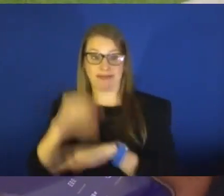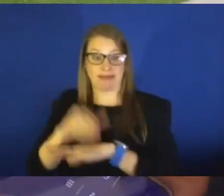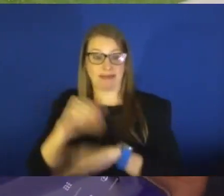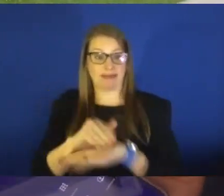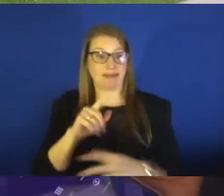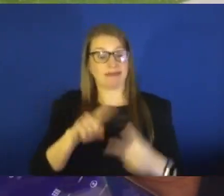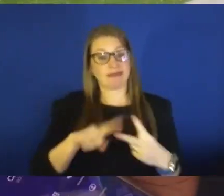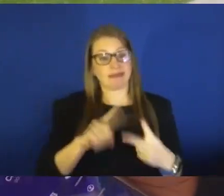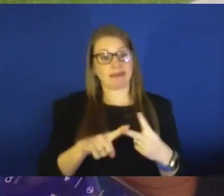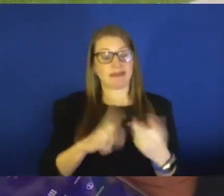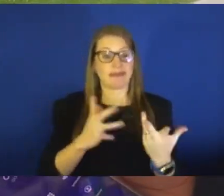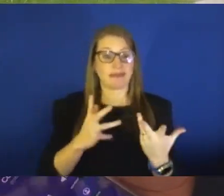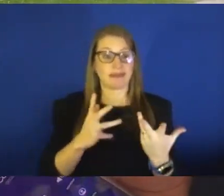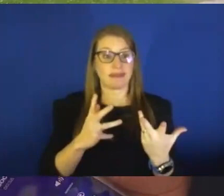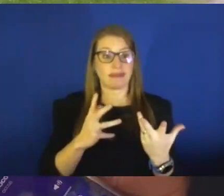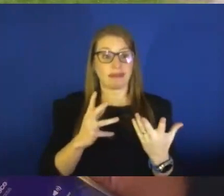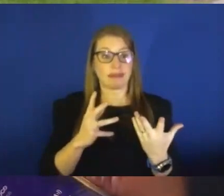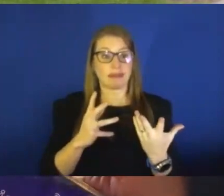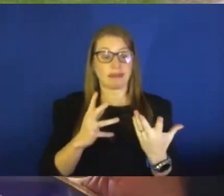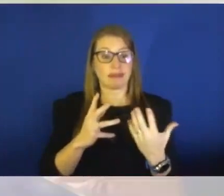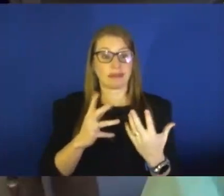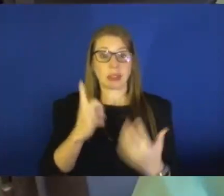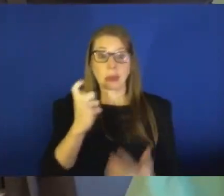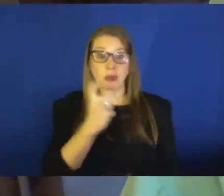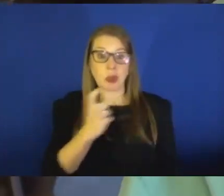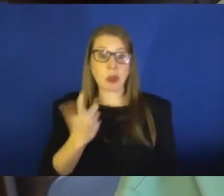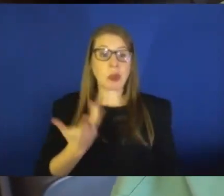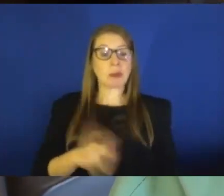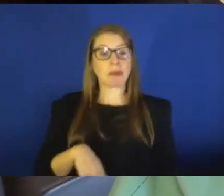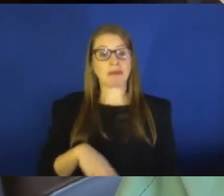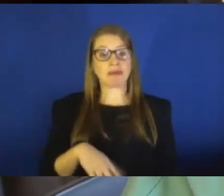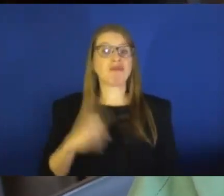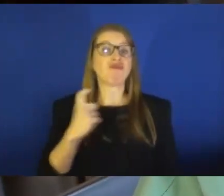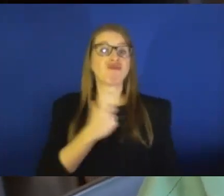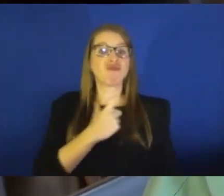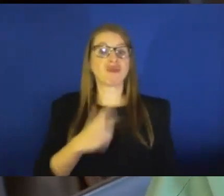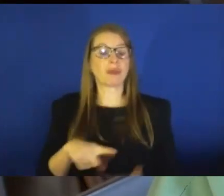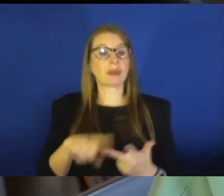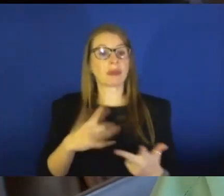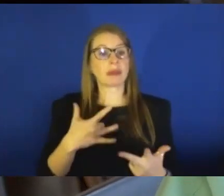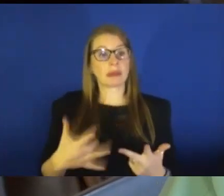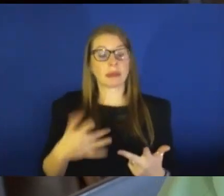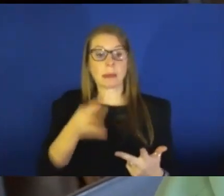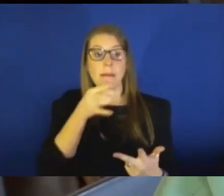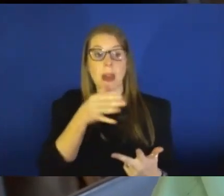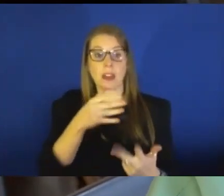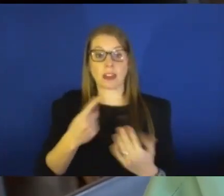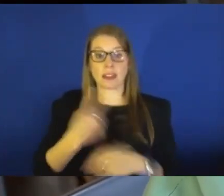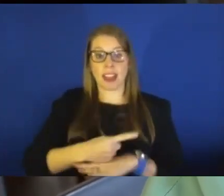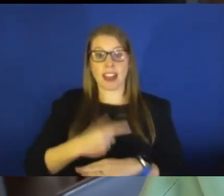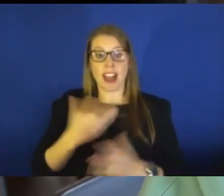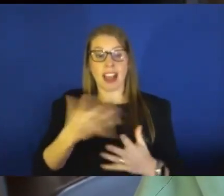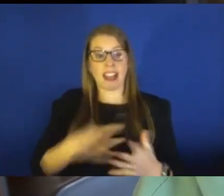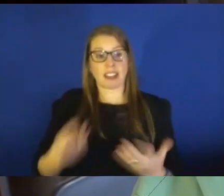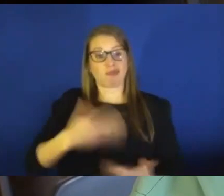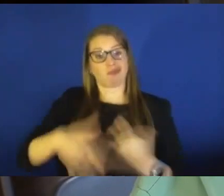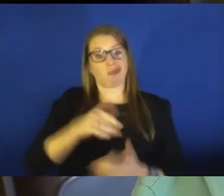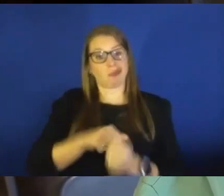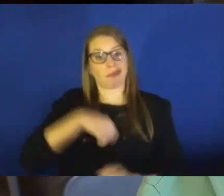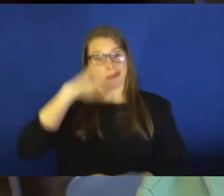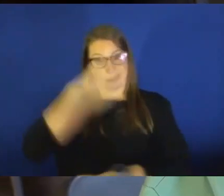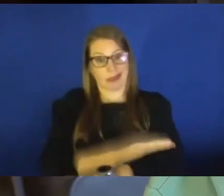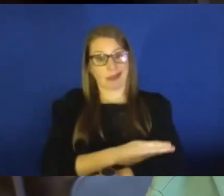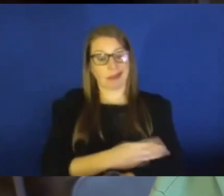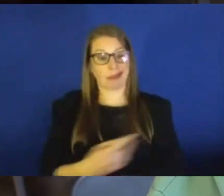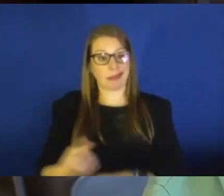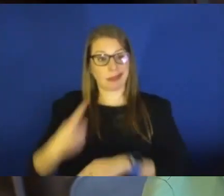Fruit, lotions, and perfume. Usually for Mother's Day, I just like to hang out with my son. Just have a day where we